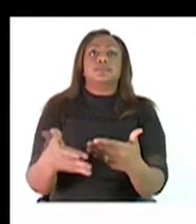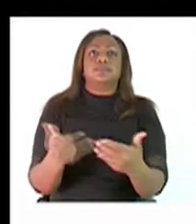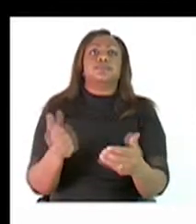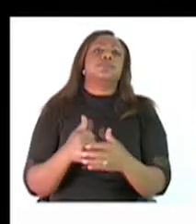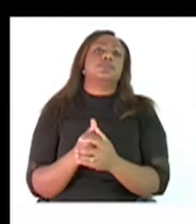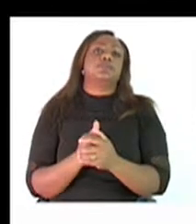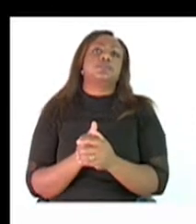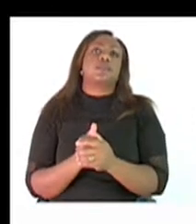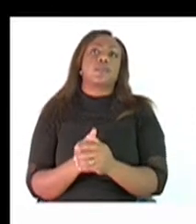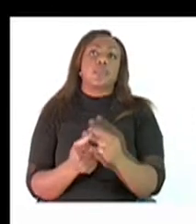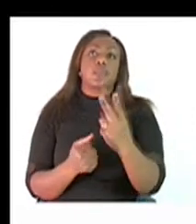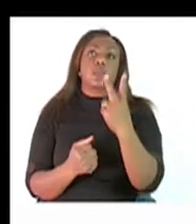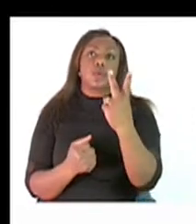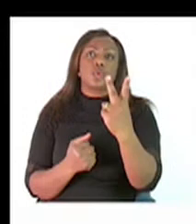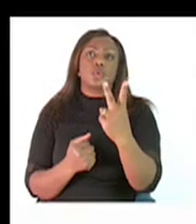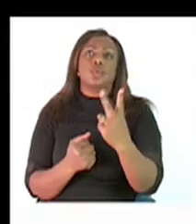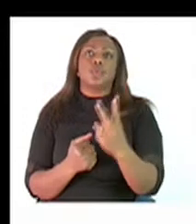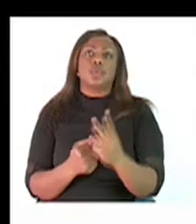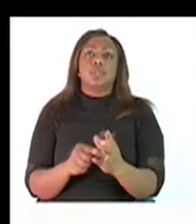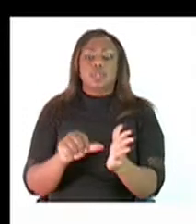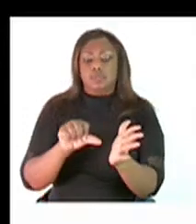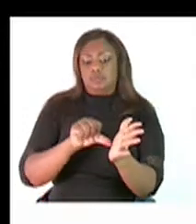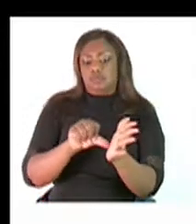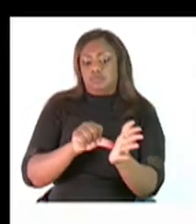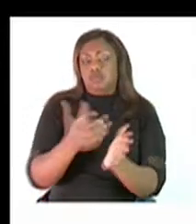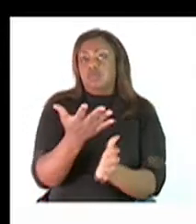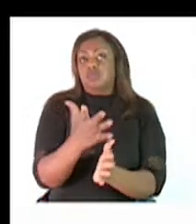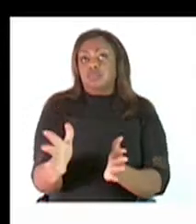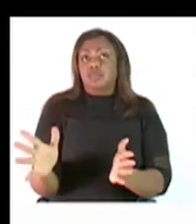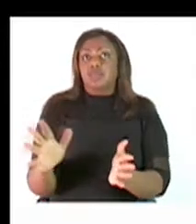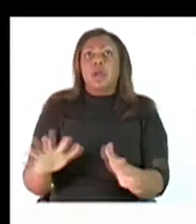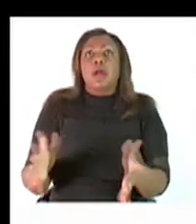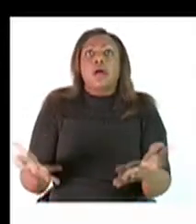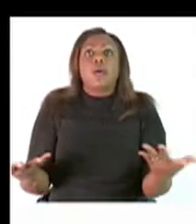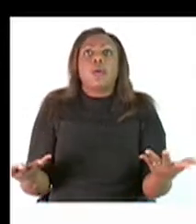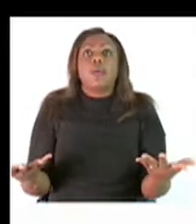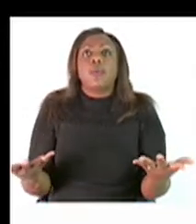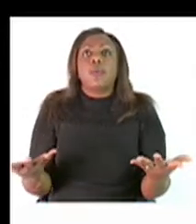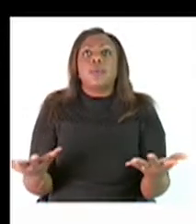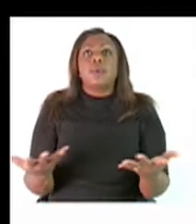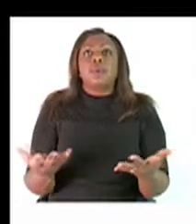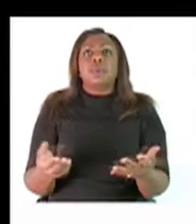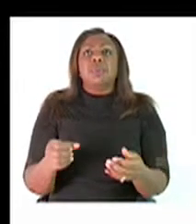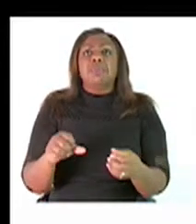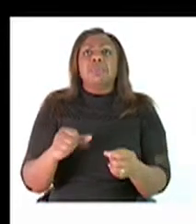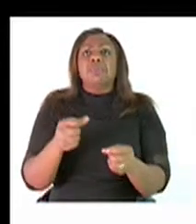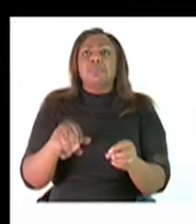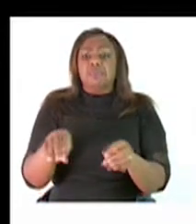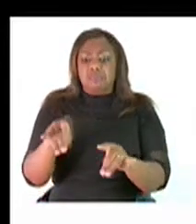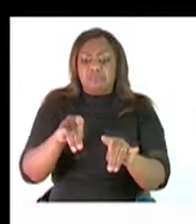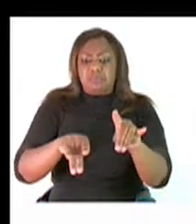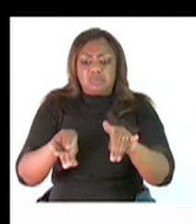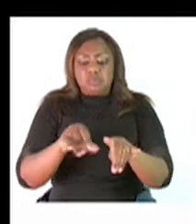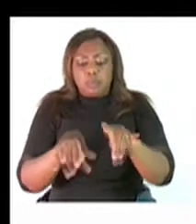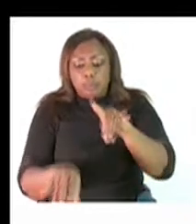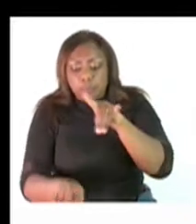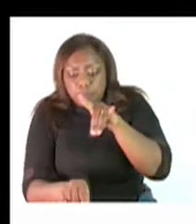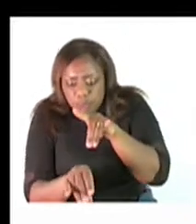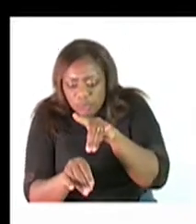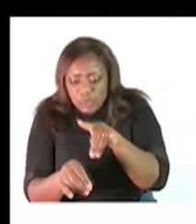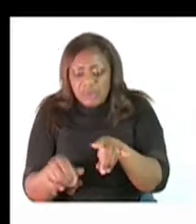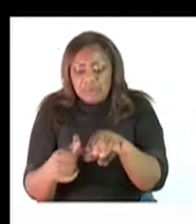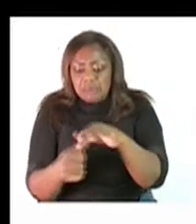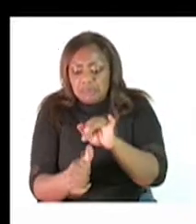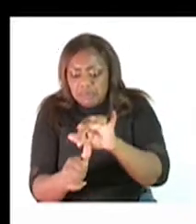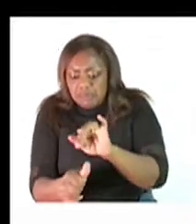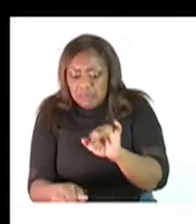Number two, there is dirty water. Diarrhea is one of the most diseases caused by water